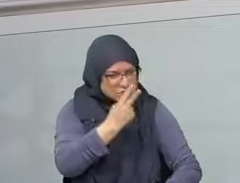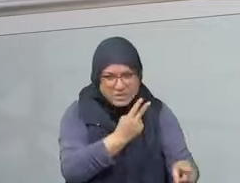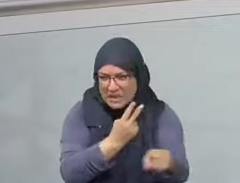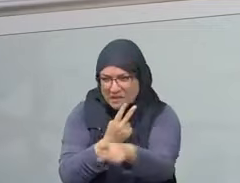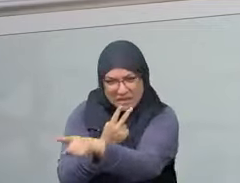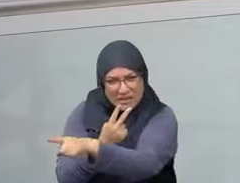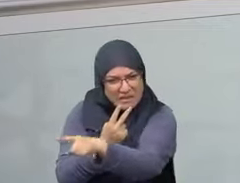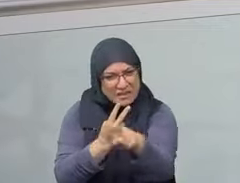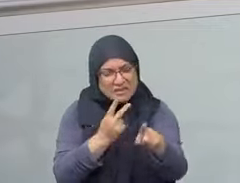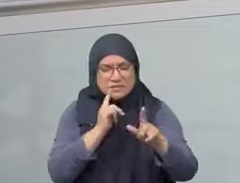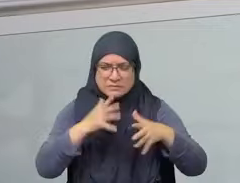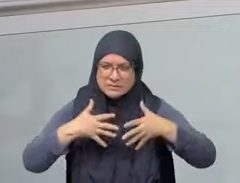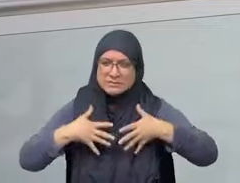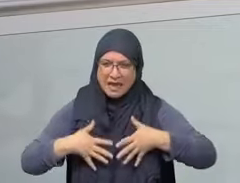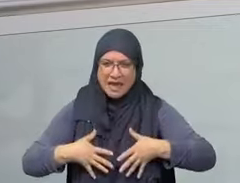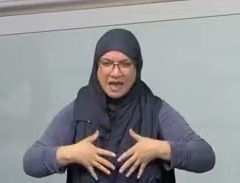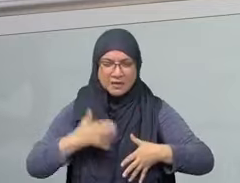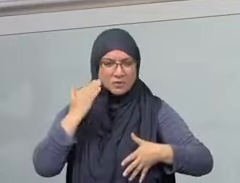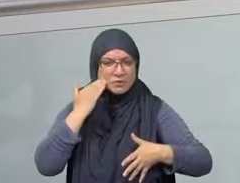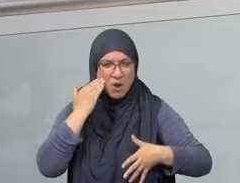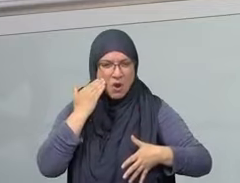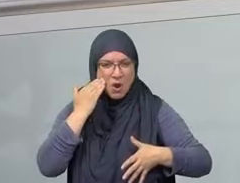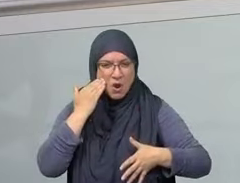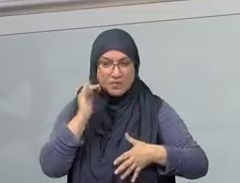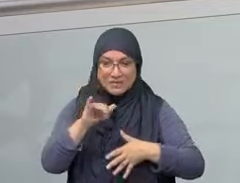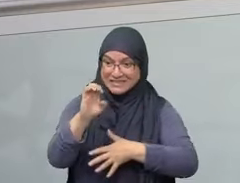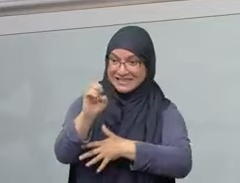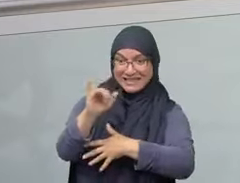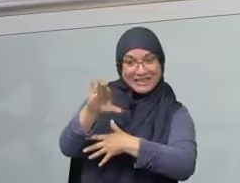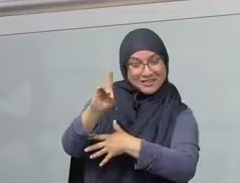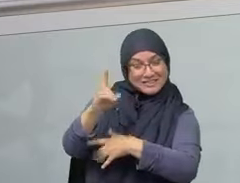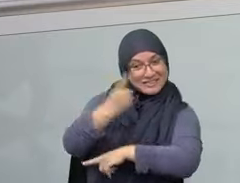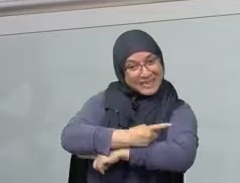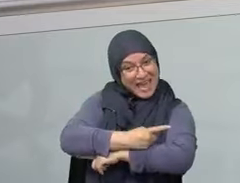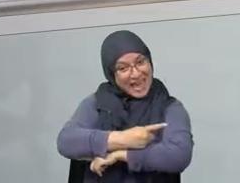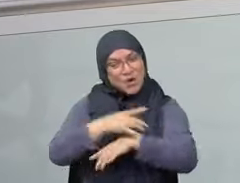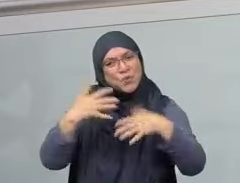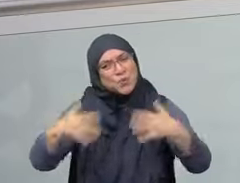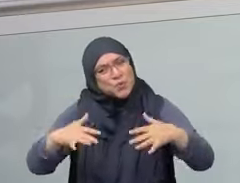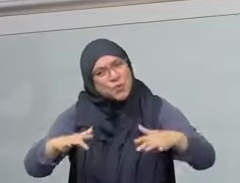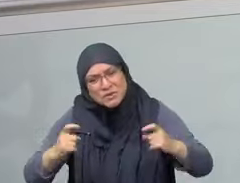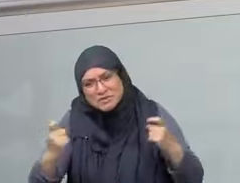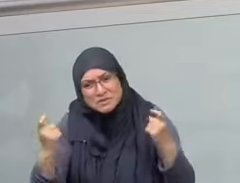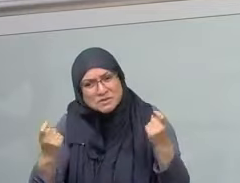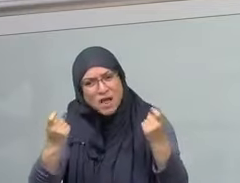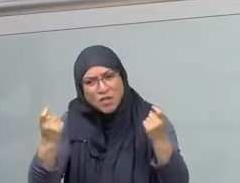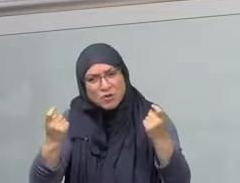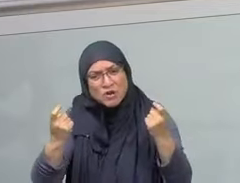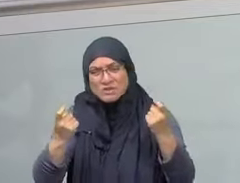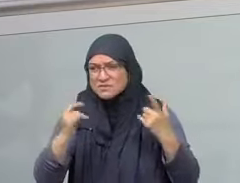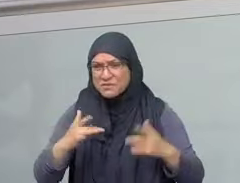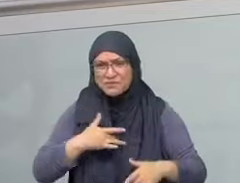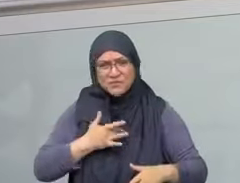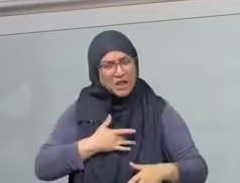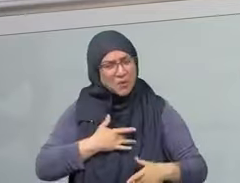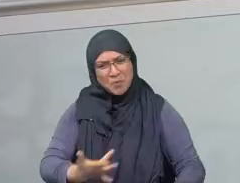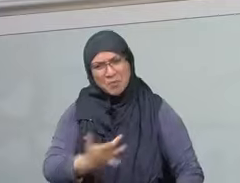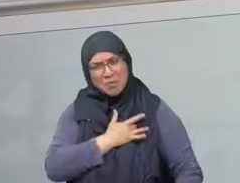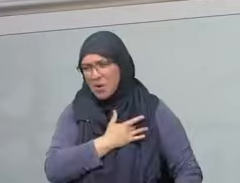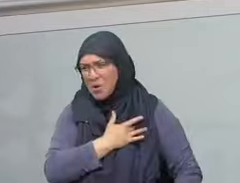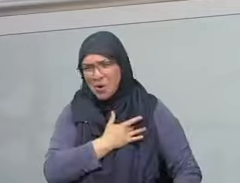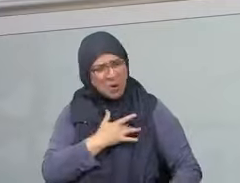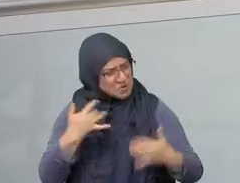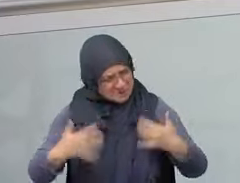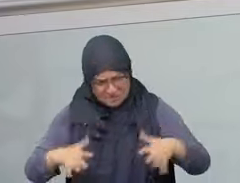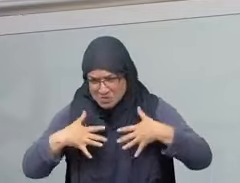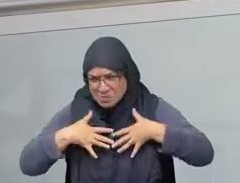that it's okay and not that that's a sentiment that we should accept for ourselves. But sometimes some causes, you know, years go by and it's like, you know